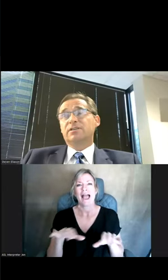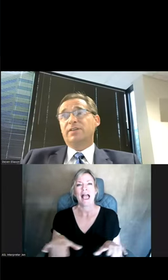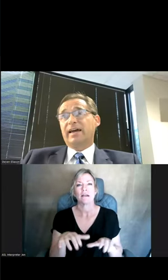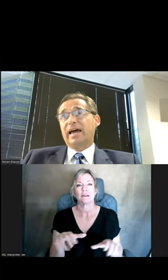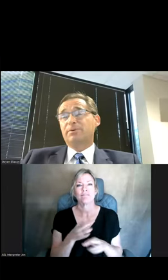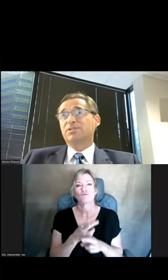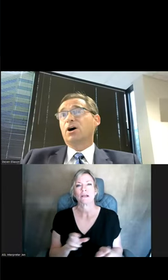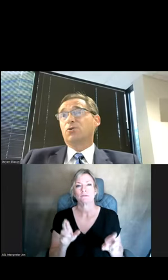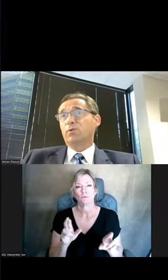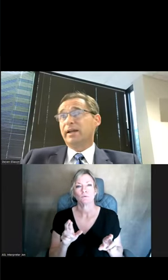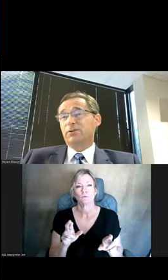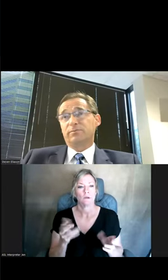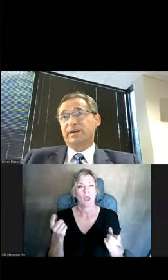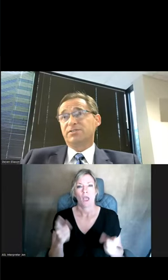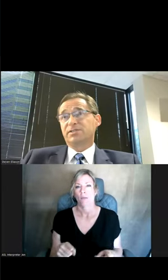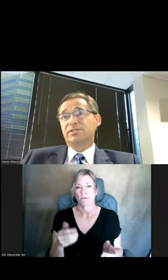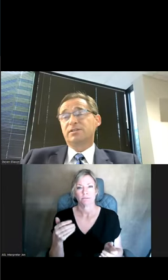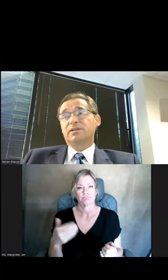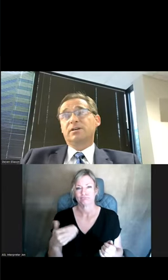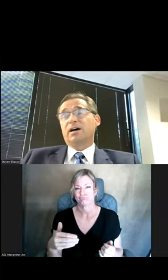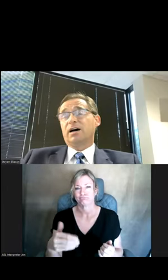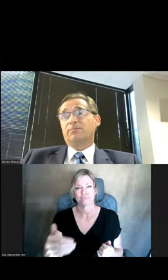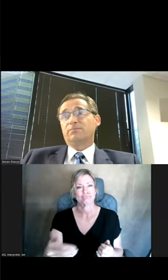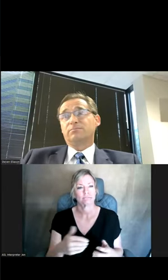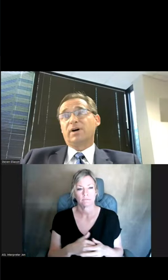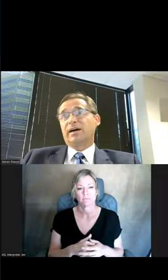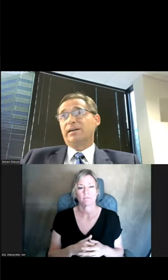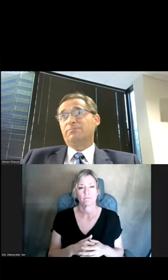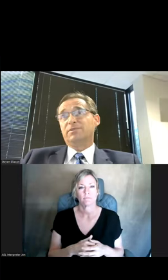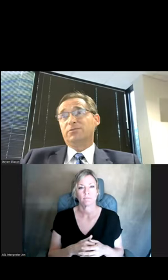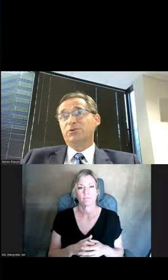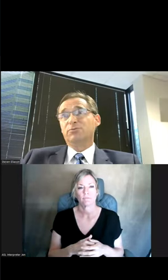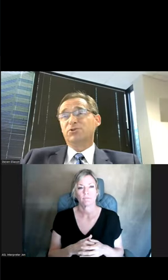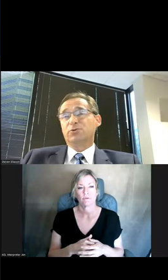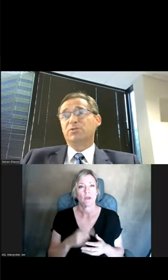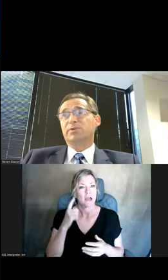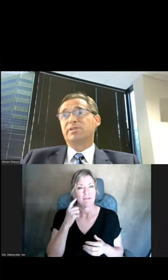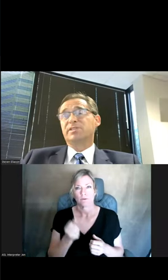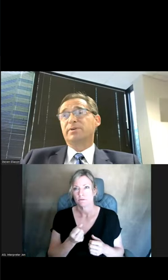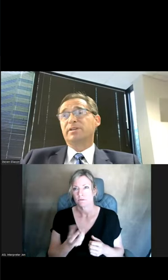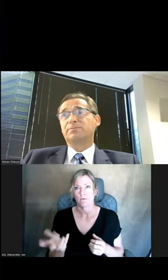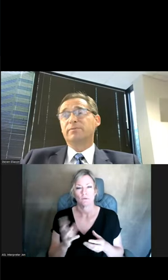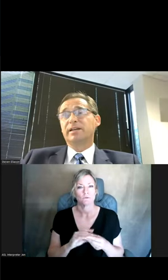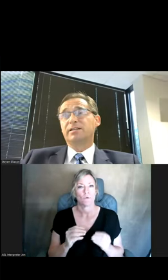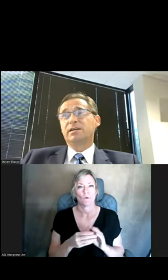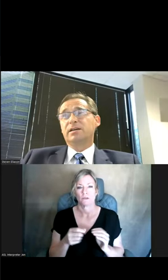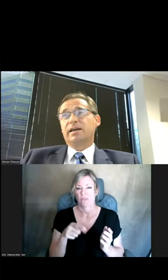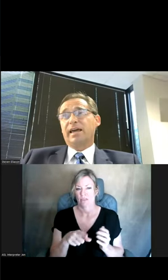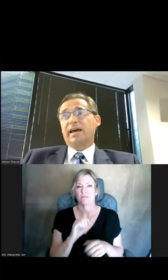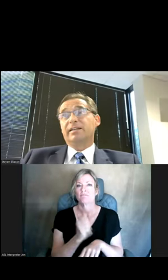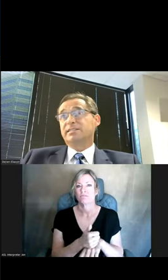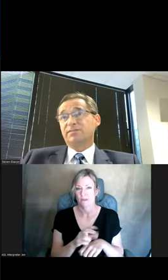That happens on a regular basis. I have heard numerous stories where this has been implemented,